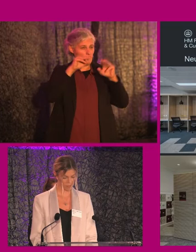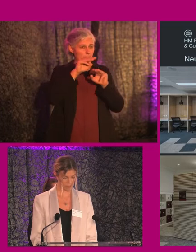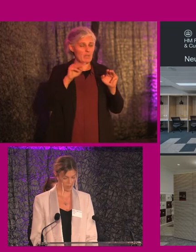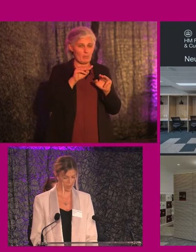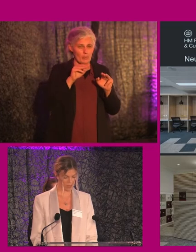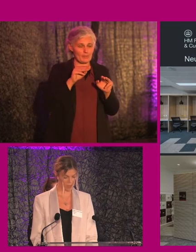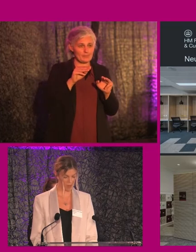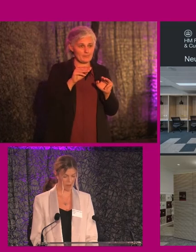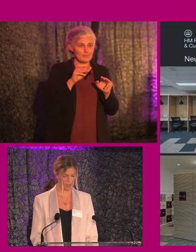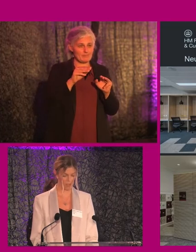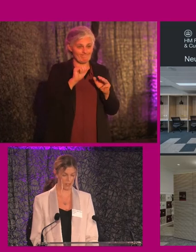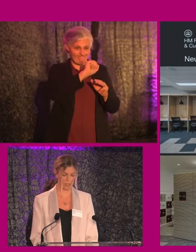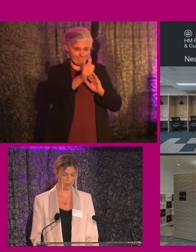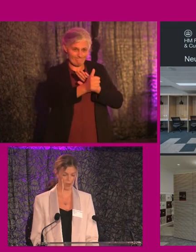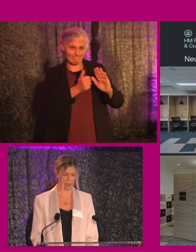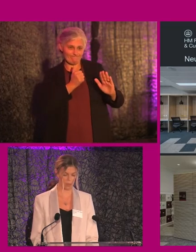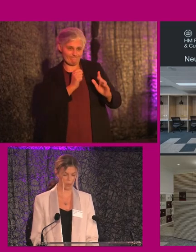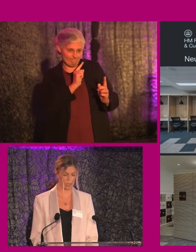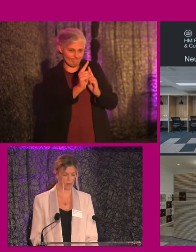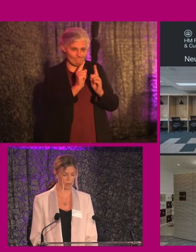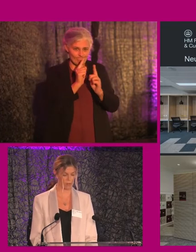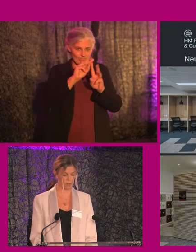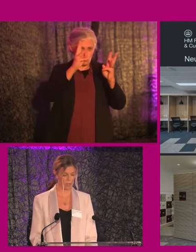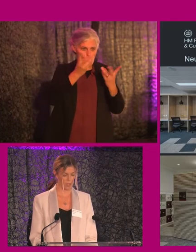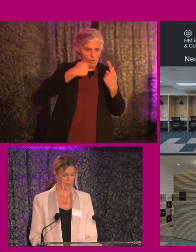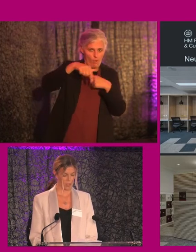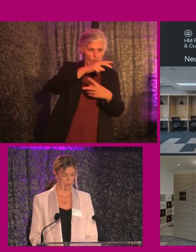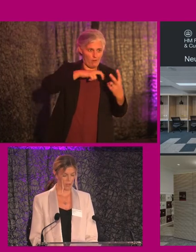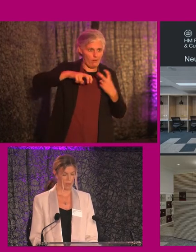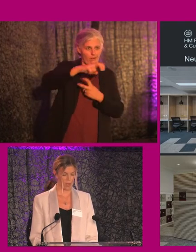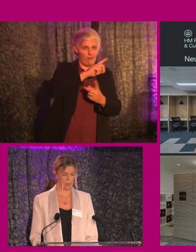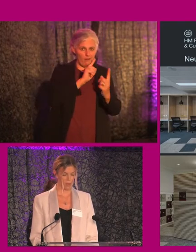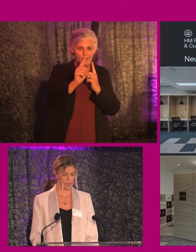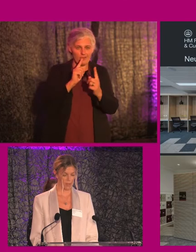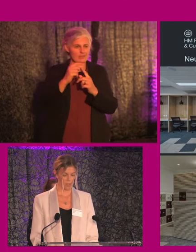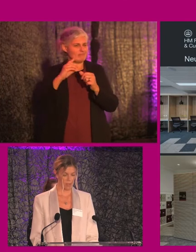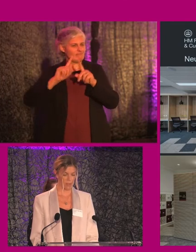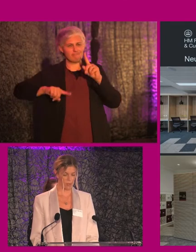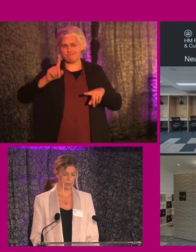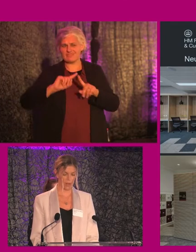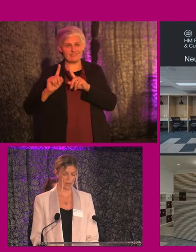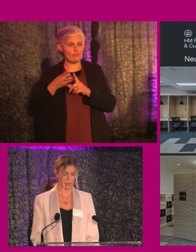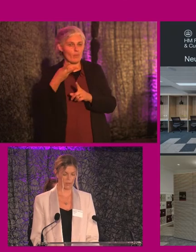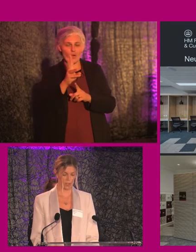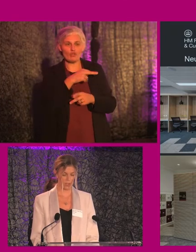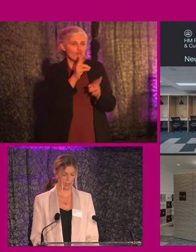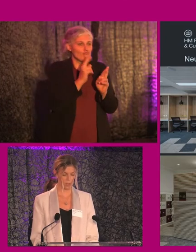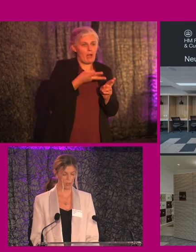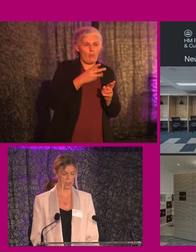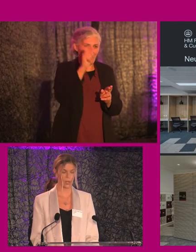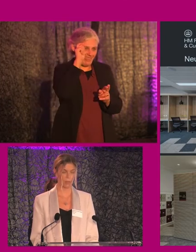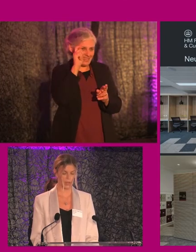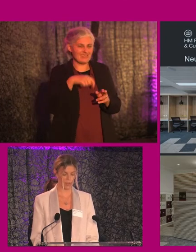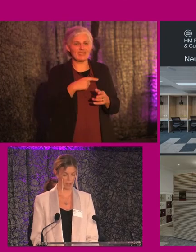experience and interact with the world around us, them in many ways. There is no right way of thinking,